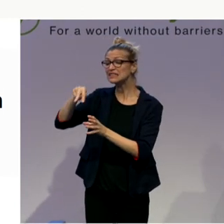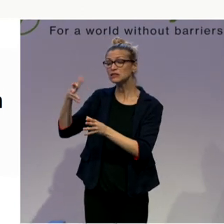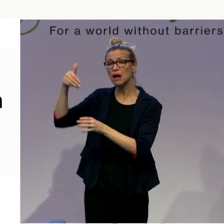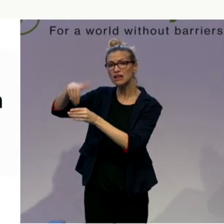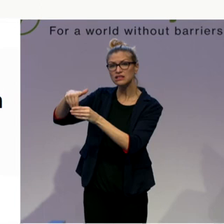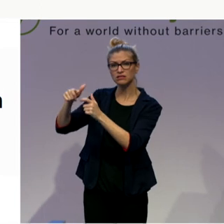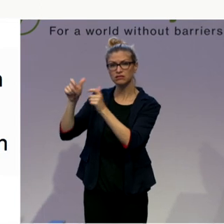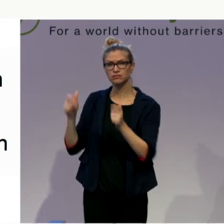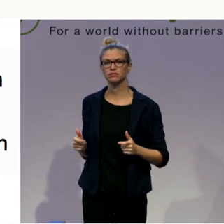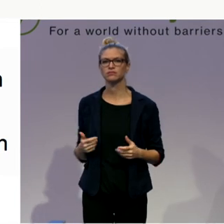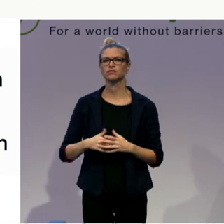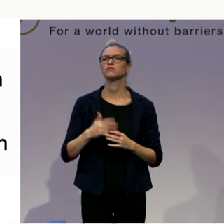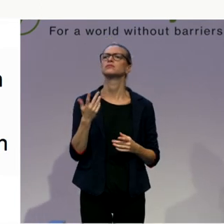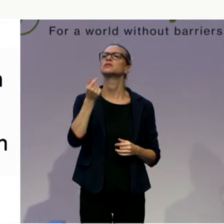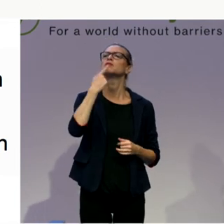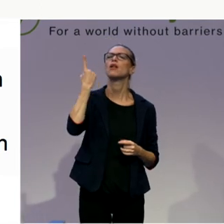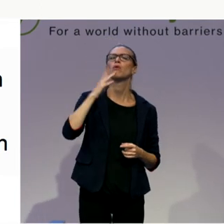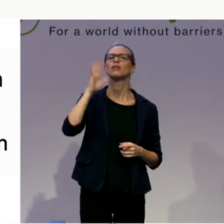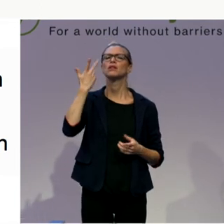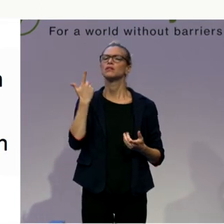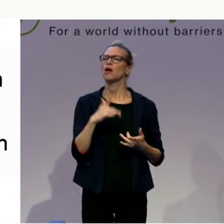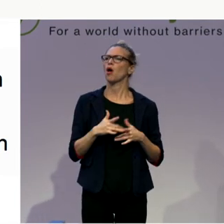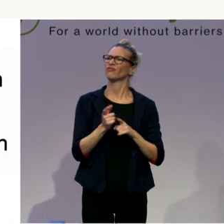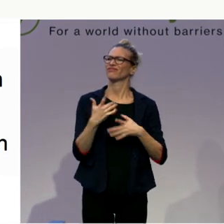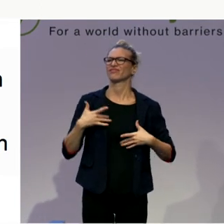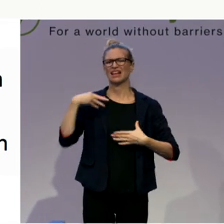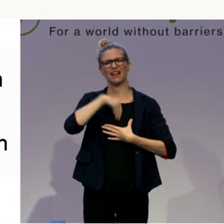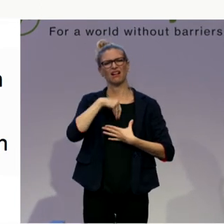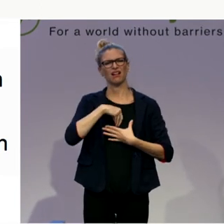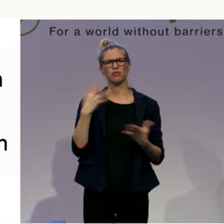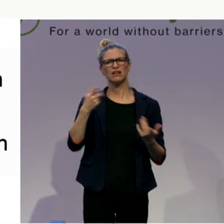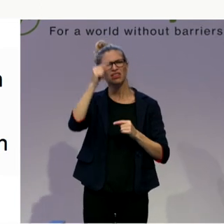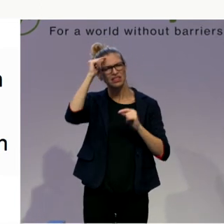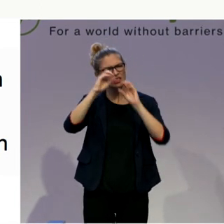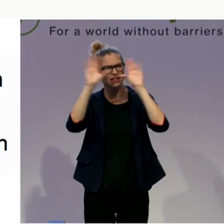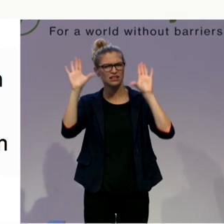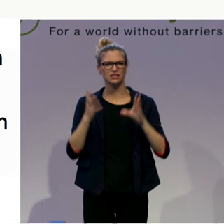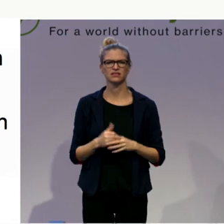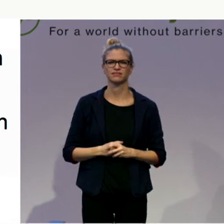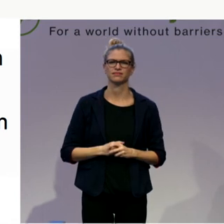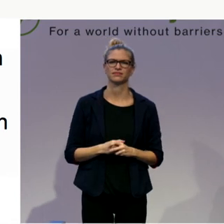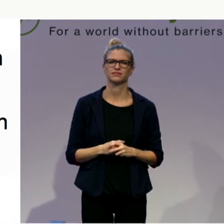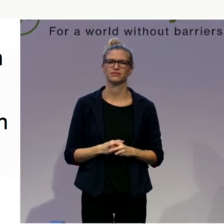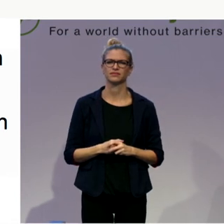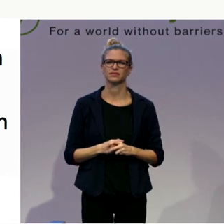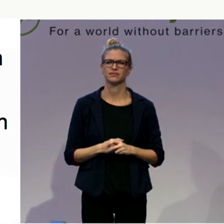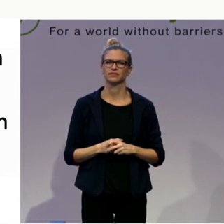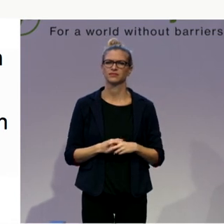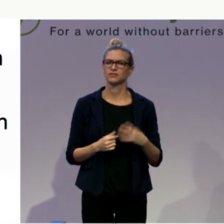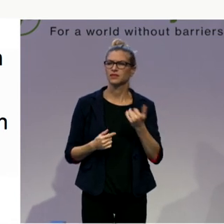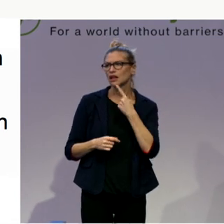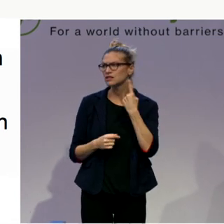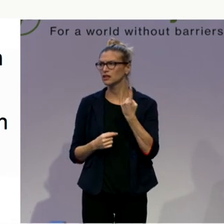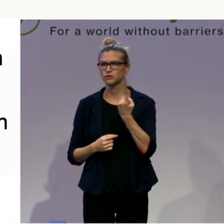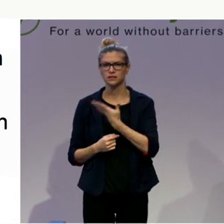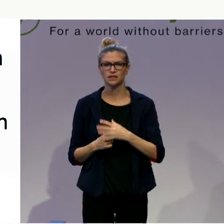one feeling, one emotion you have. How you can feel about this. And then